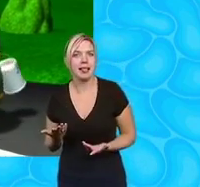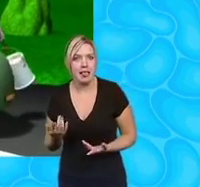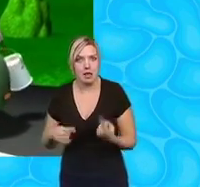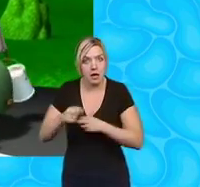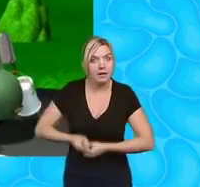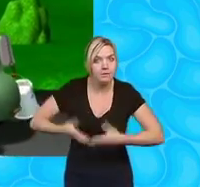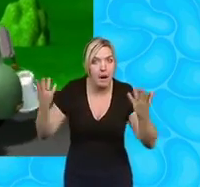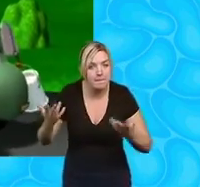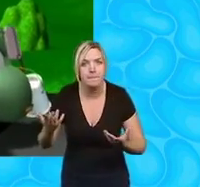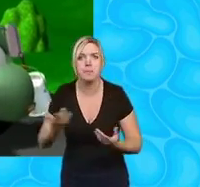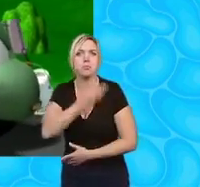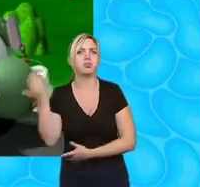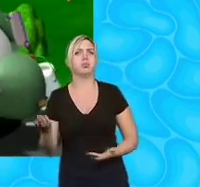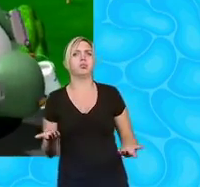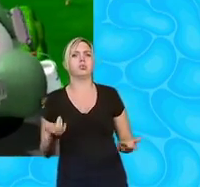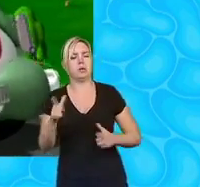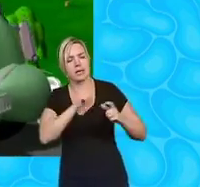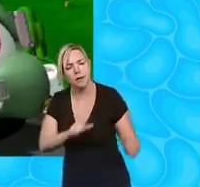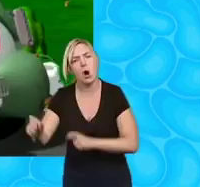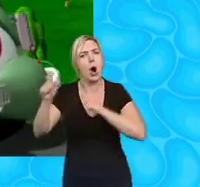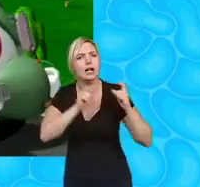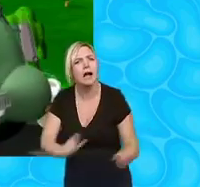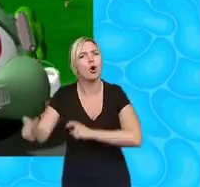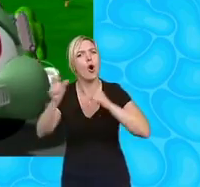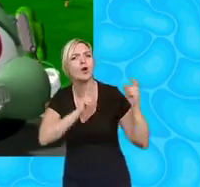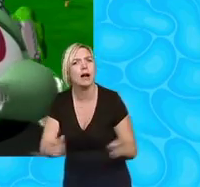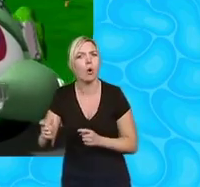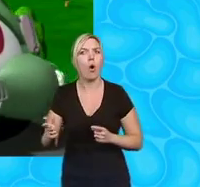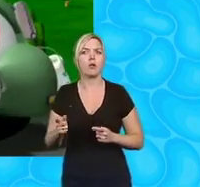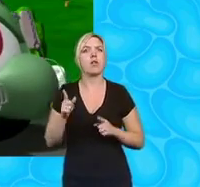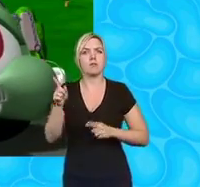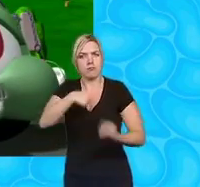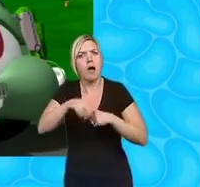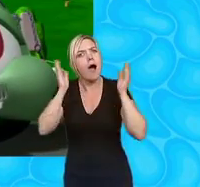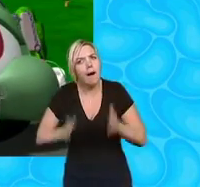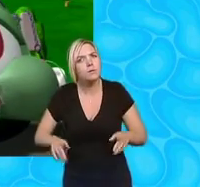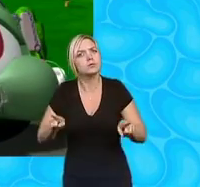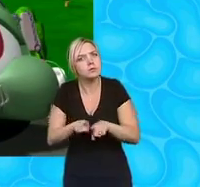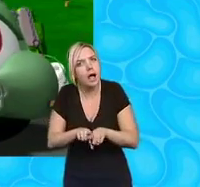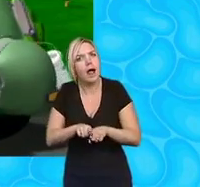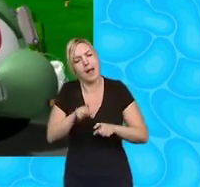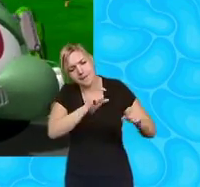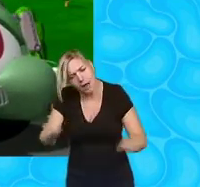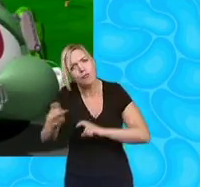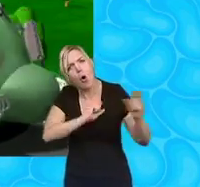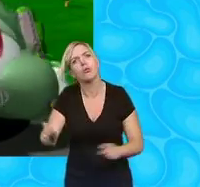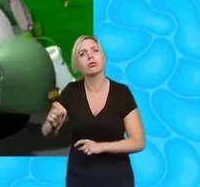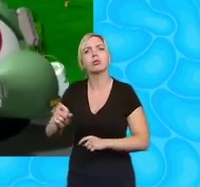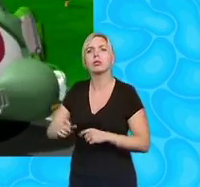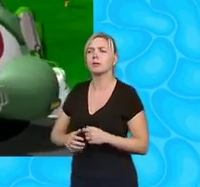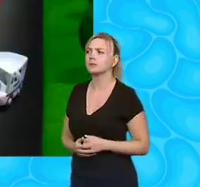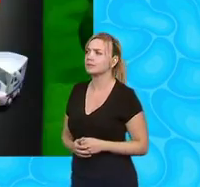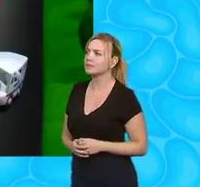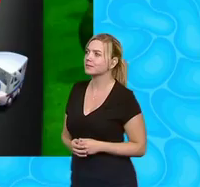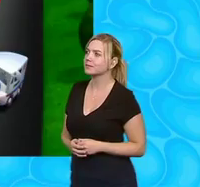give up no way he always kept going on right and that's what we have to do keep going